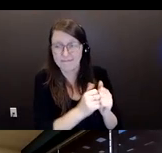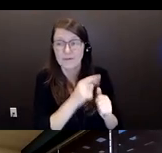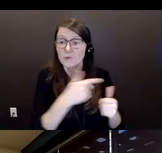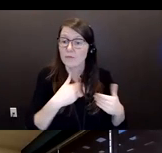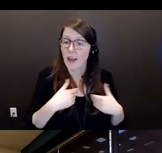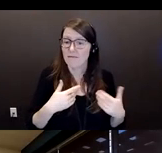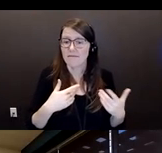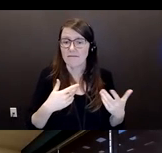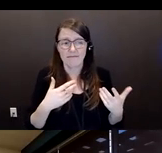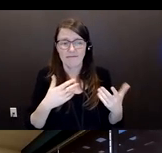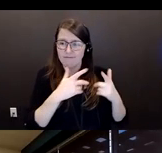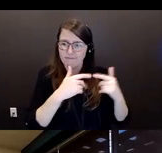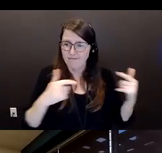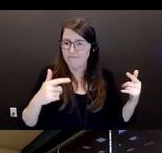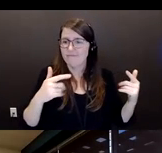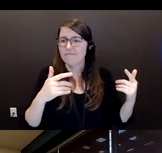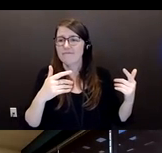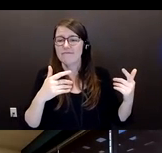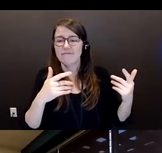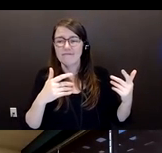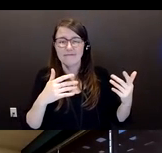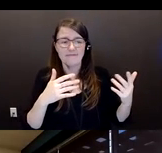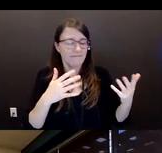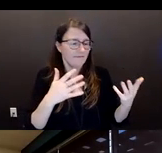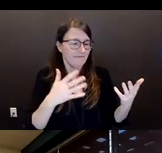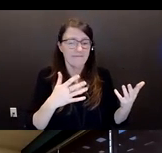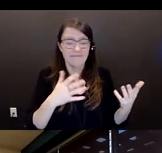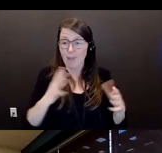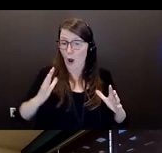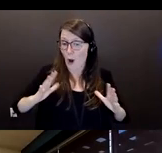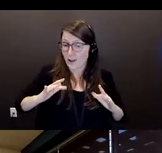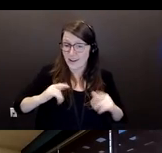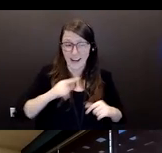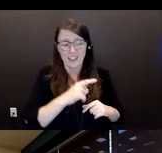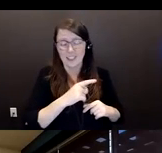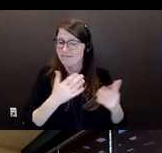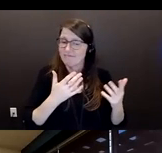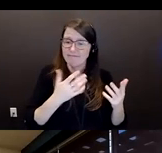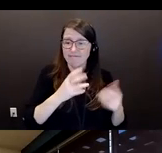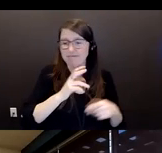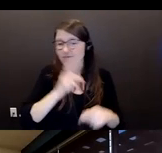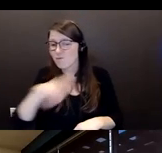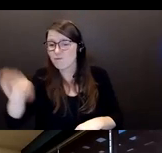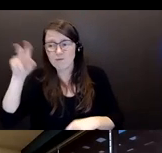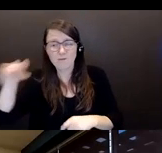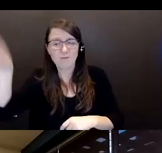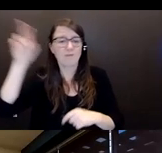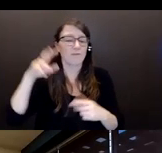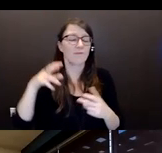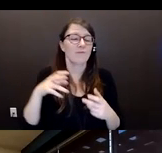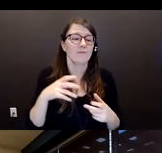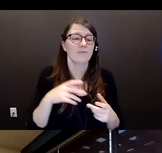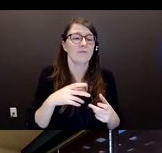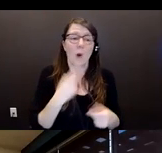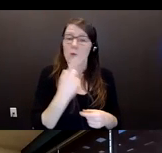all the fun things that you do on holiday. One of the things that really bonded Ethel and